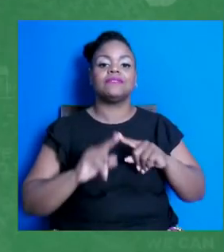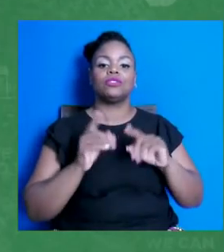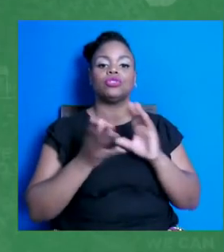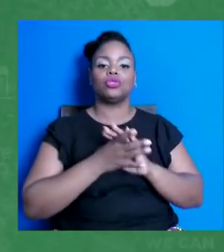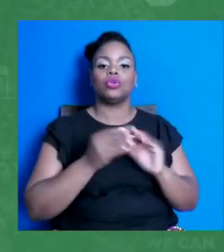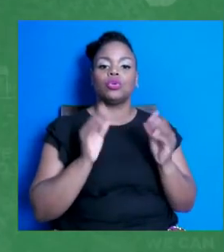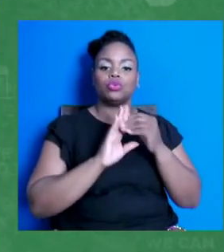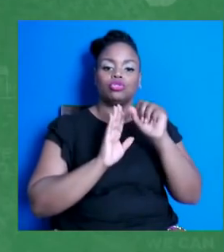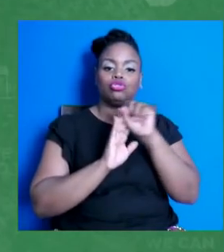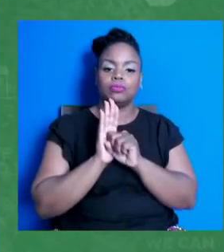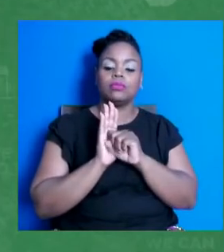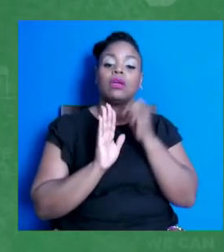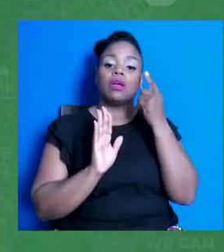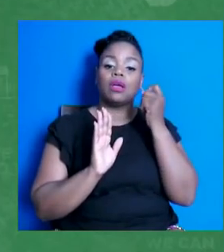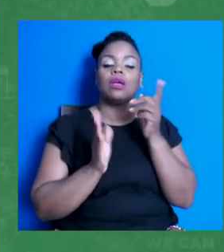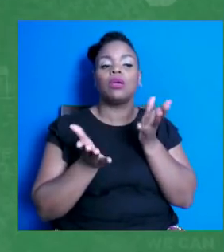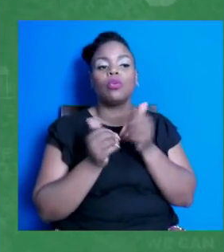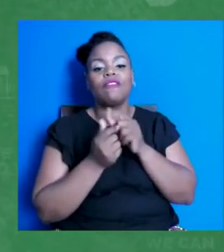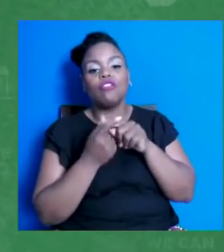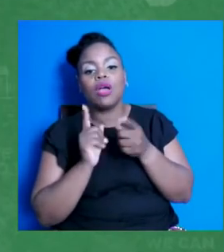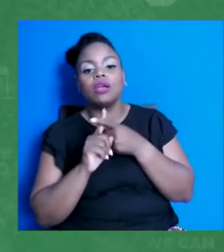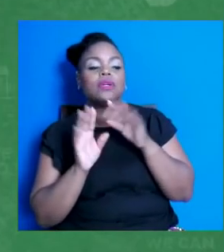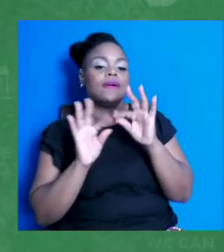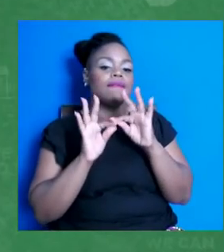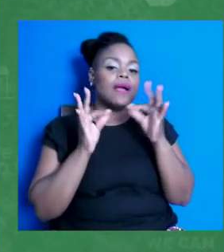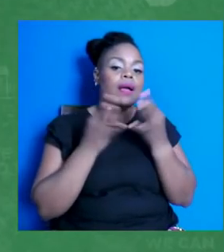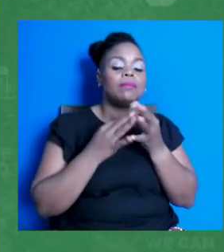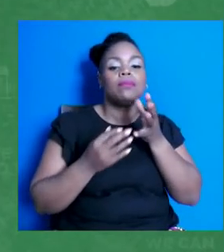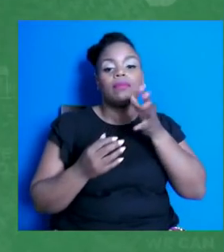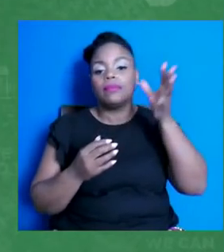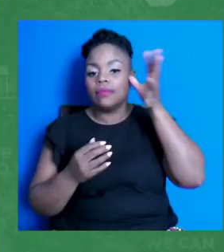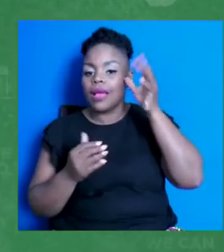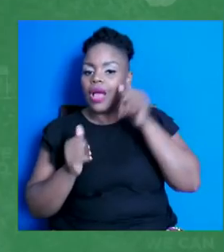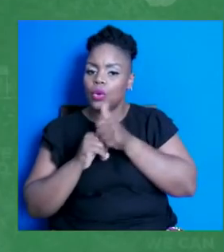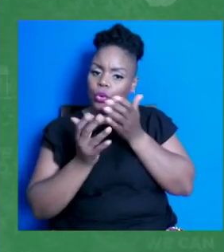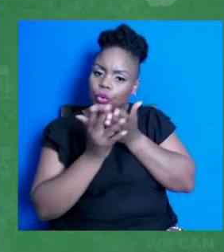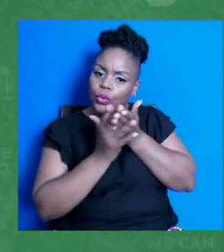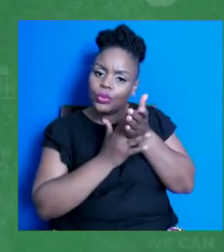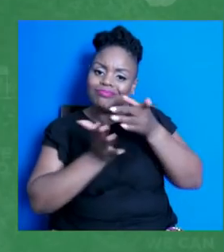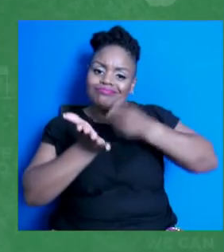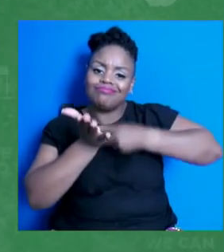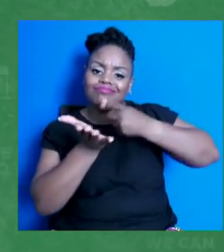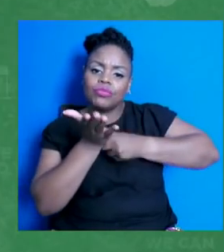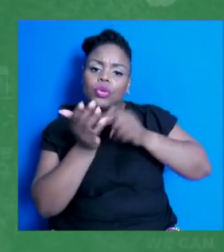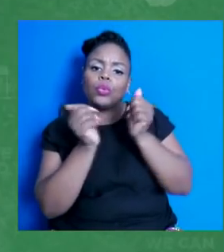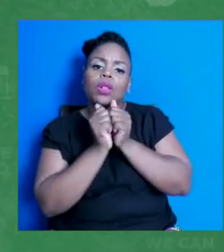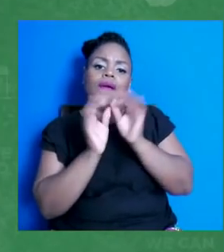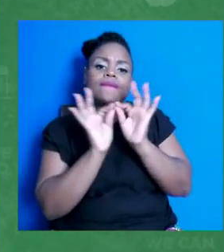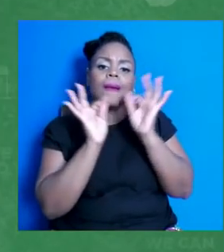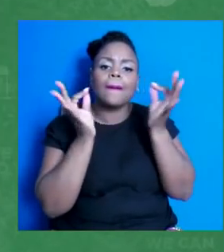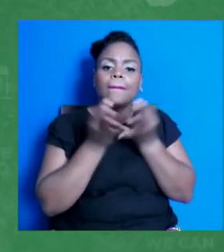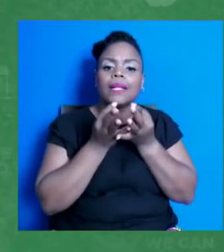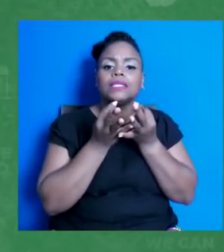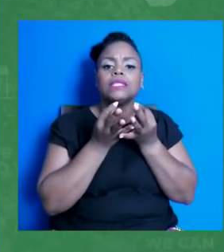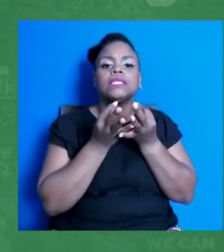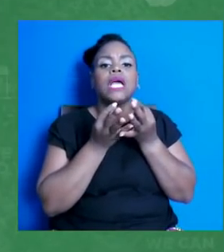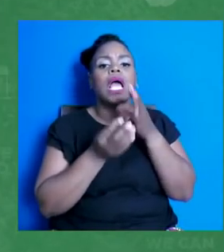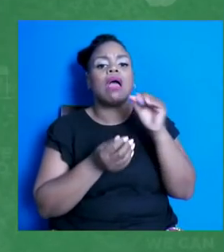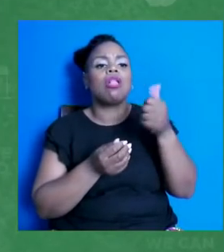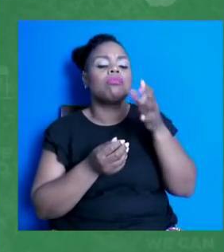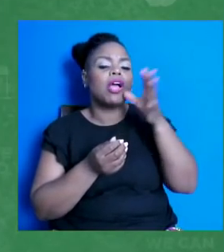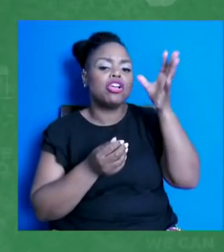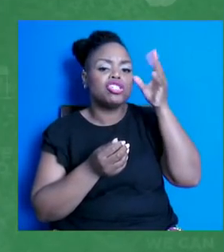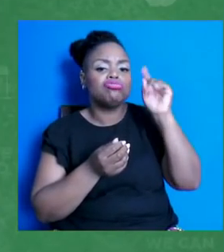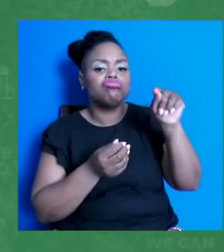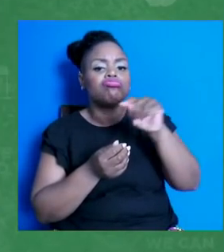scripts as well as a guide for how to navigate these conversations with your families and with other parents and other concerns that they may be having about their